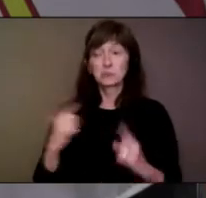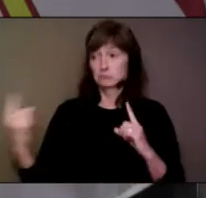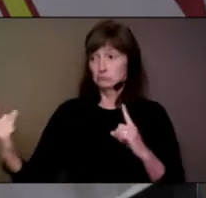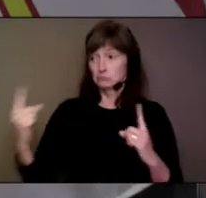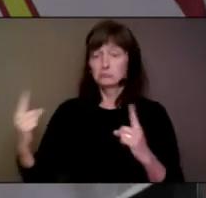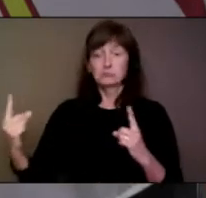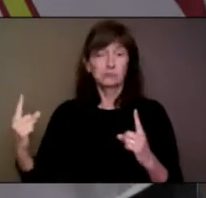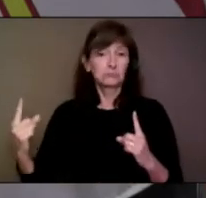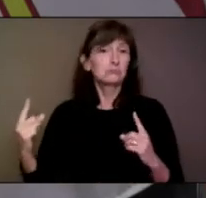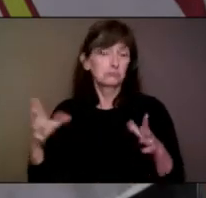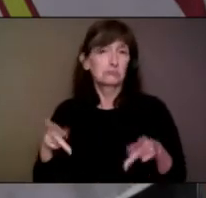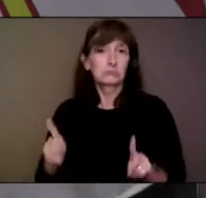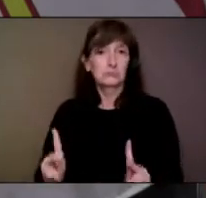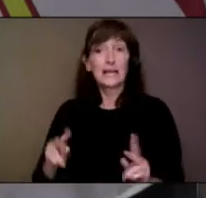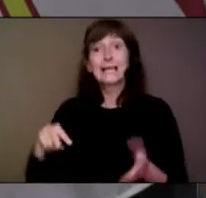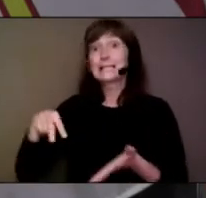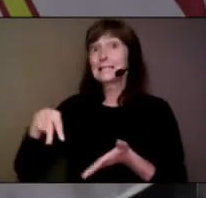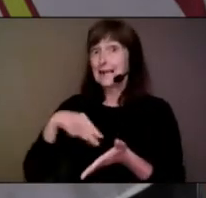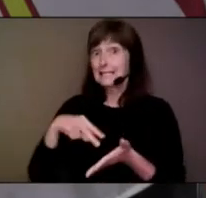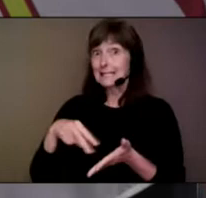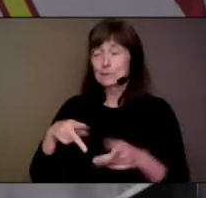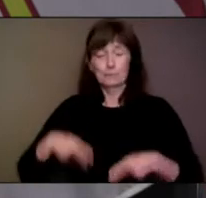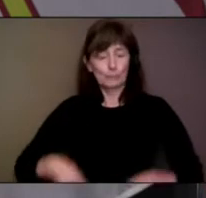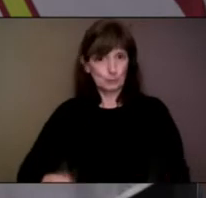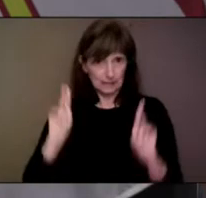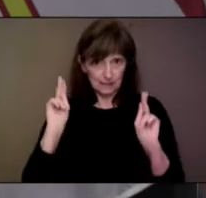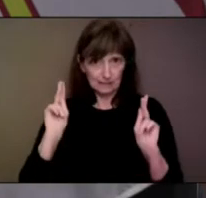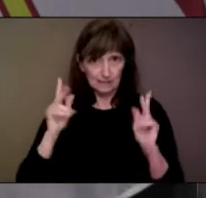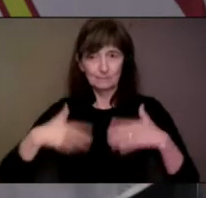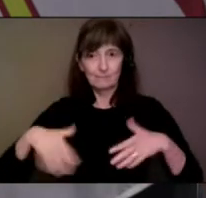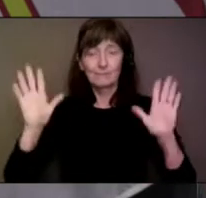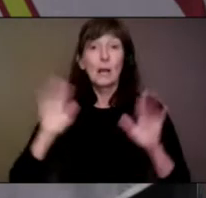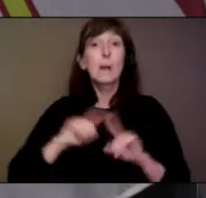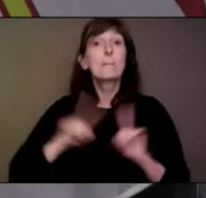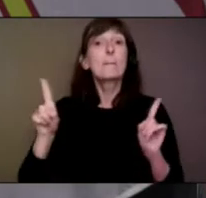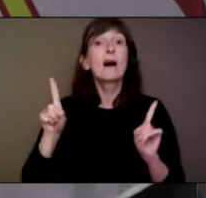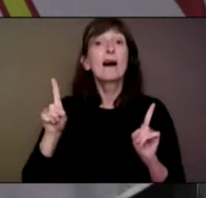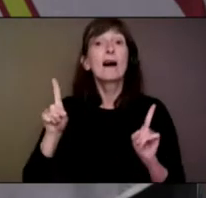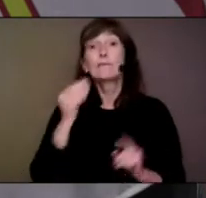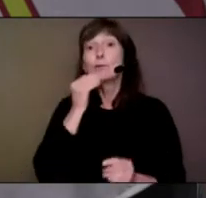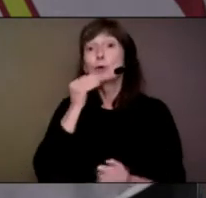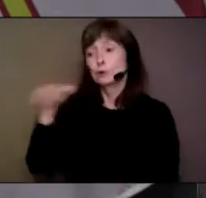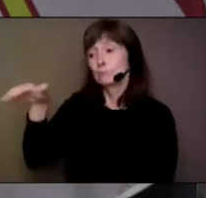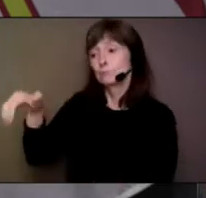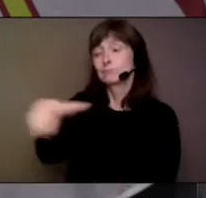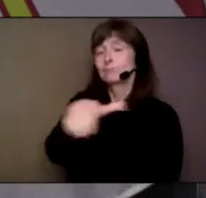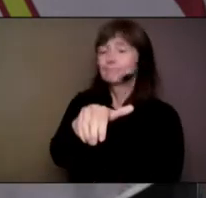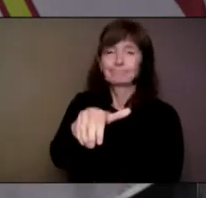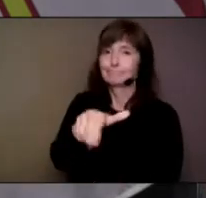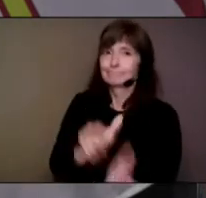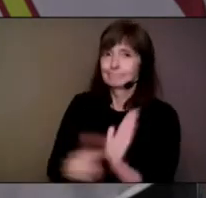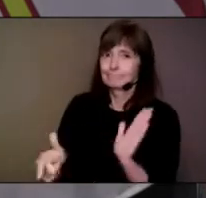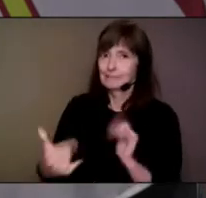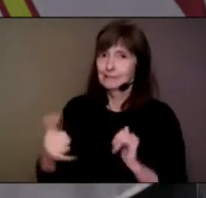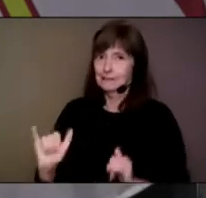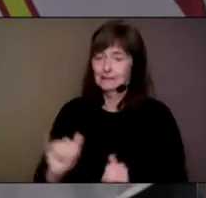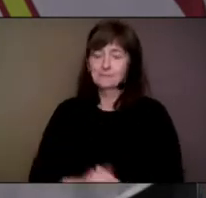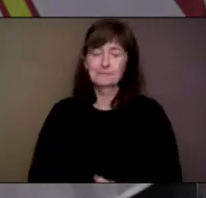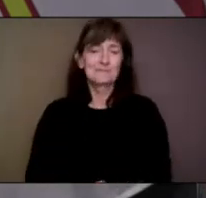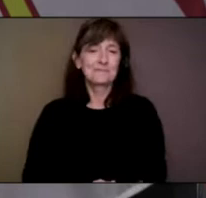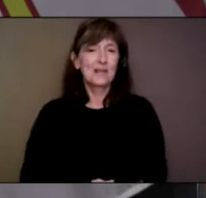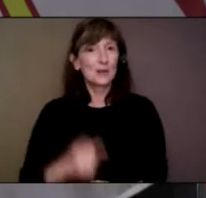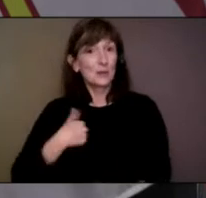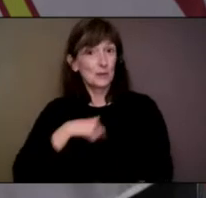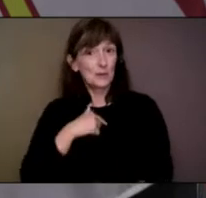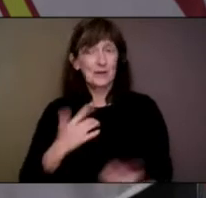Dancing is now permitted everywhere. However, self-serve buffets are still prohibited. While we are thrilled to have 50